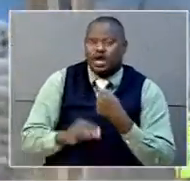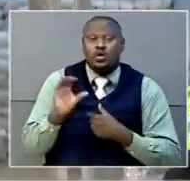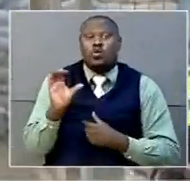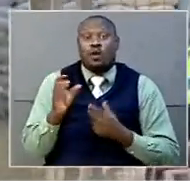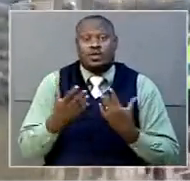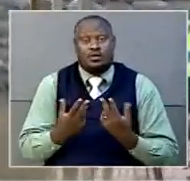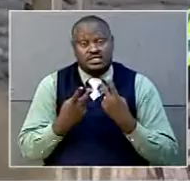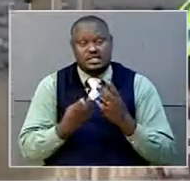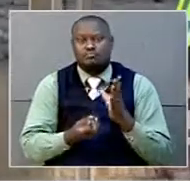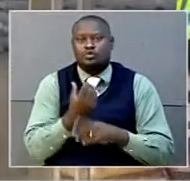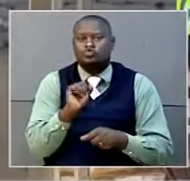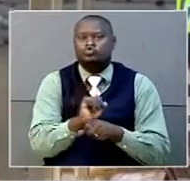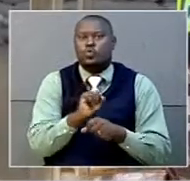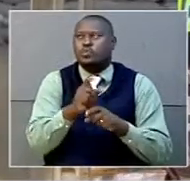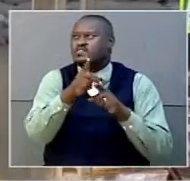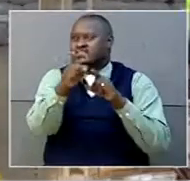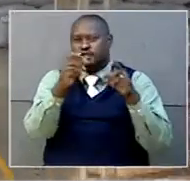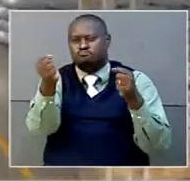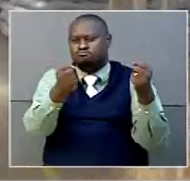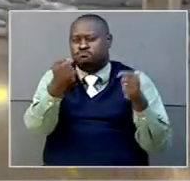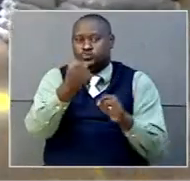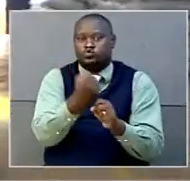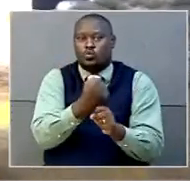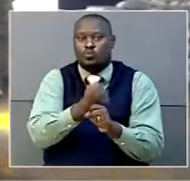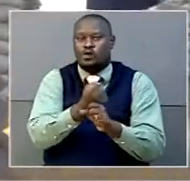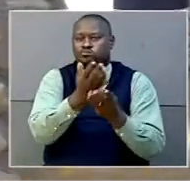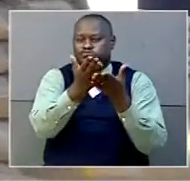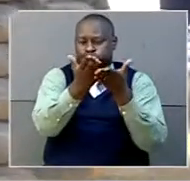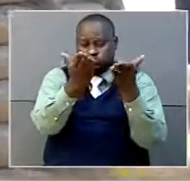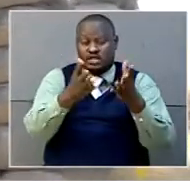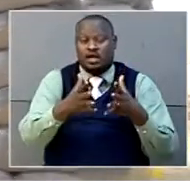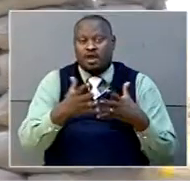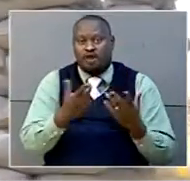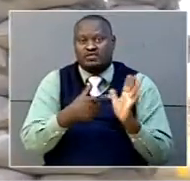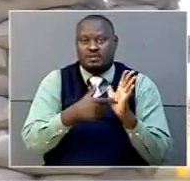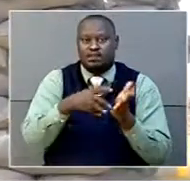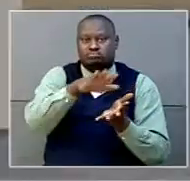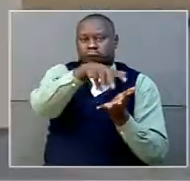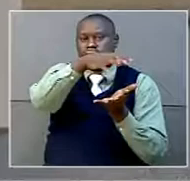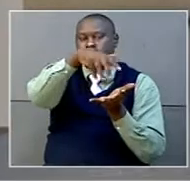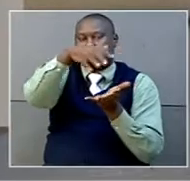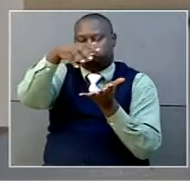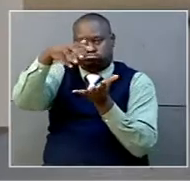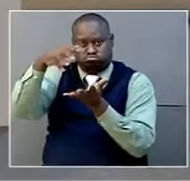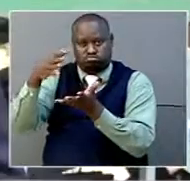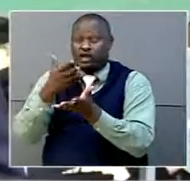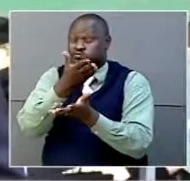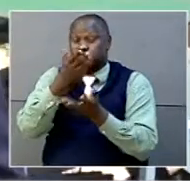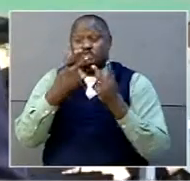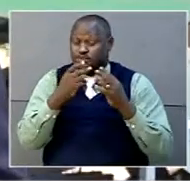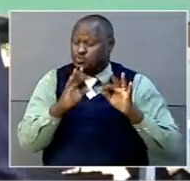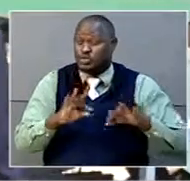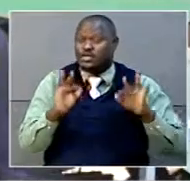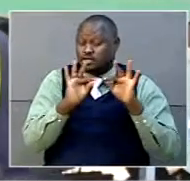for those people using plastic collection and recycling is very, very important for